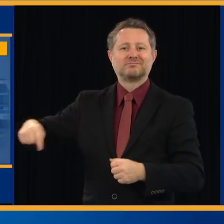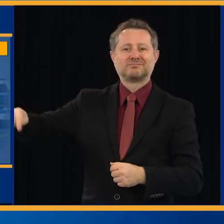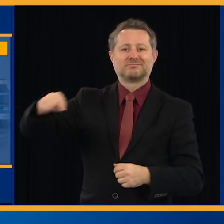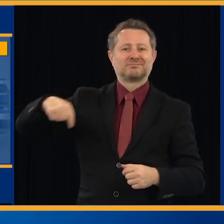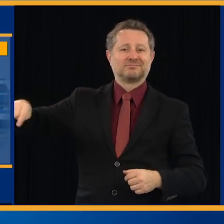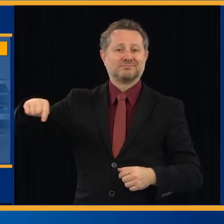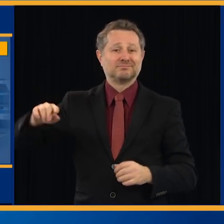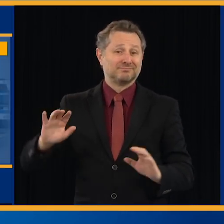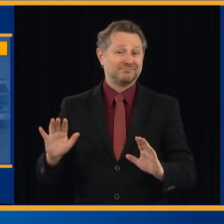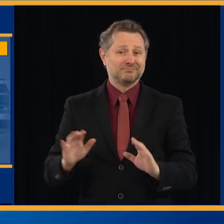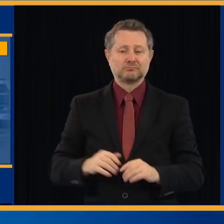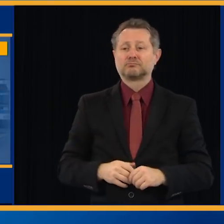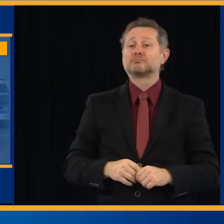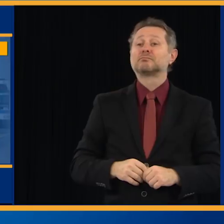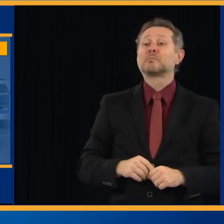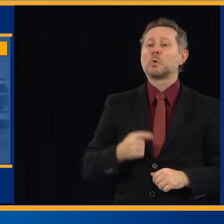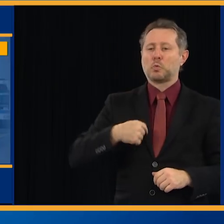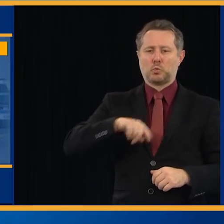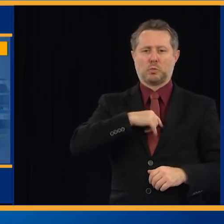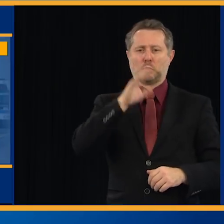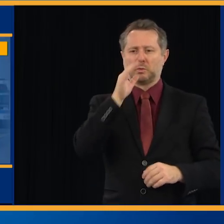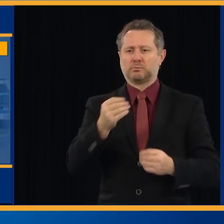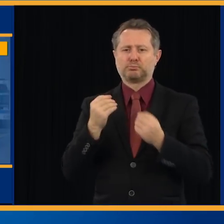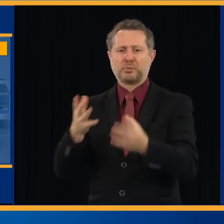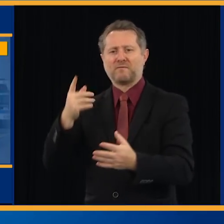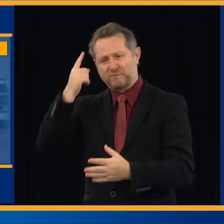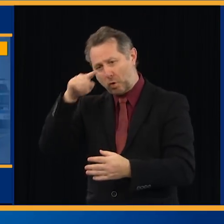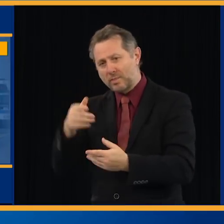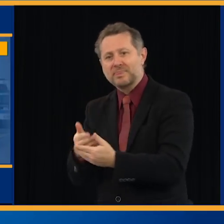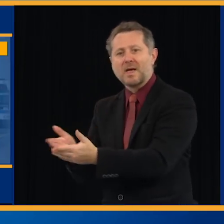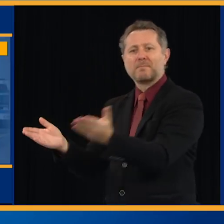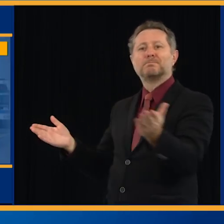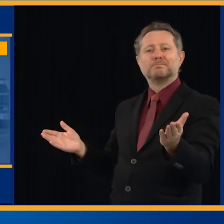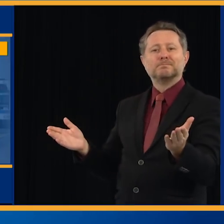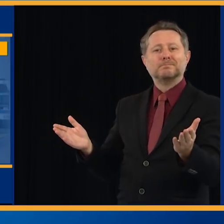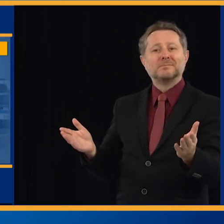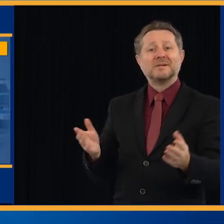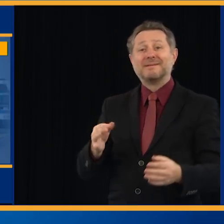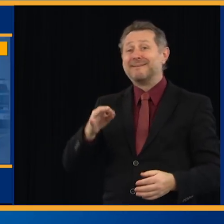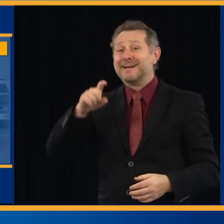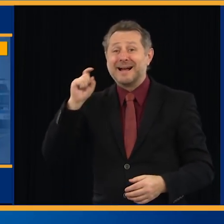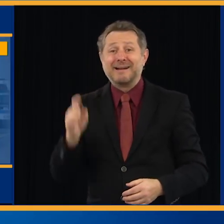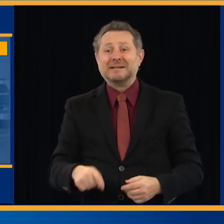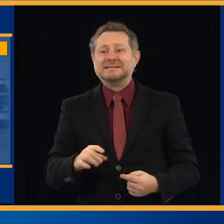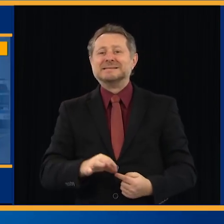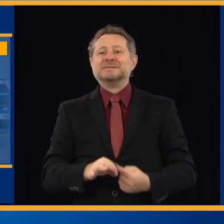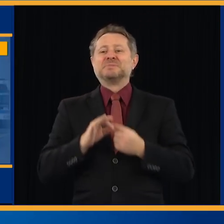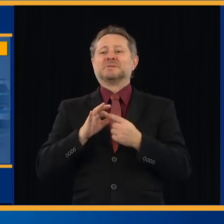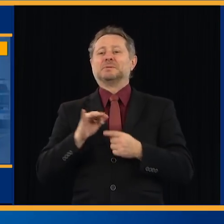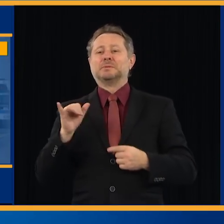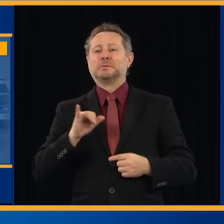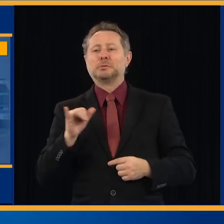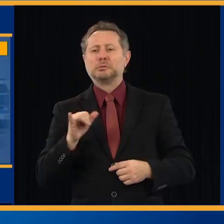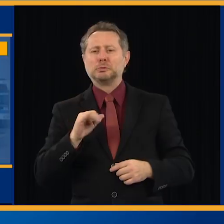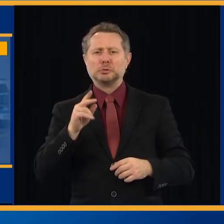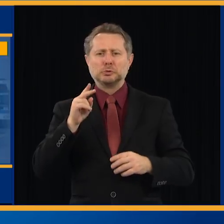will have it, even to the extent of a four-hire vehicle paid for by the MTA.